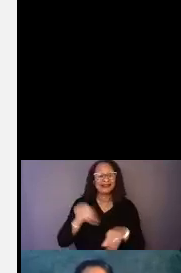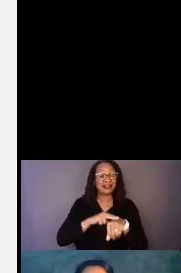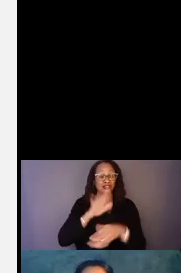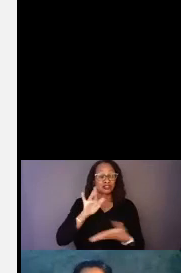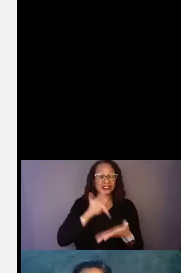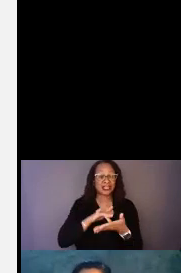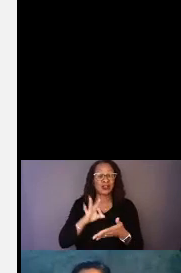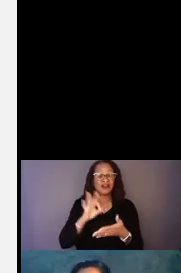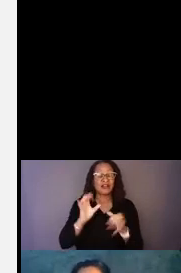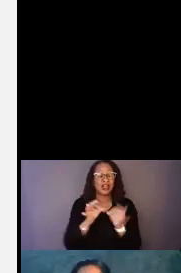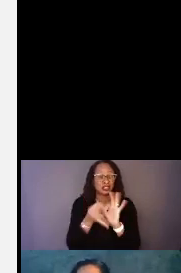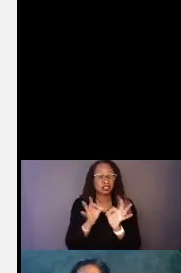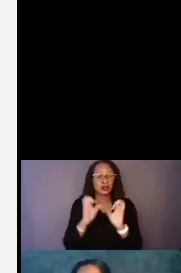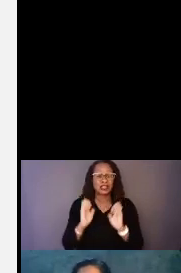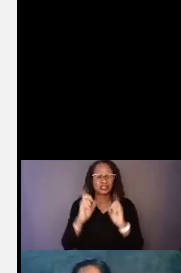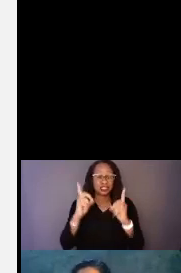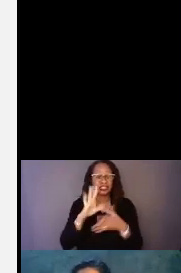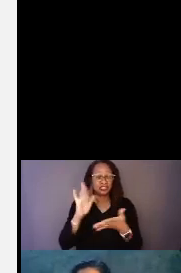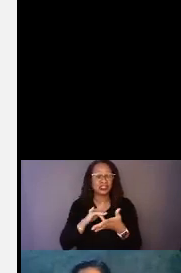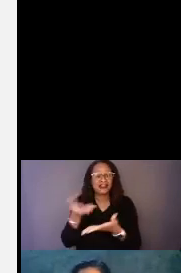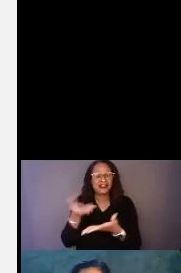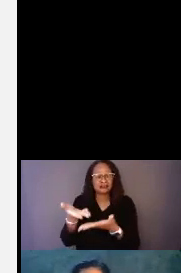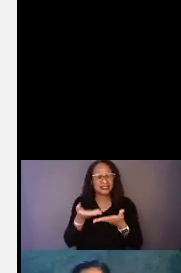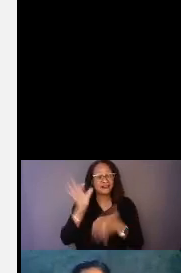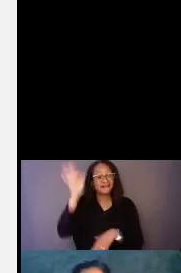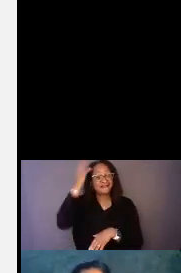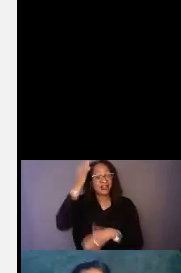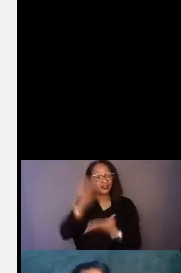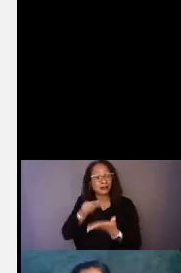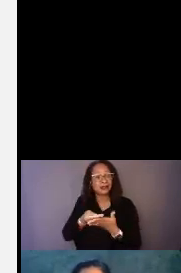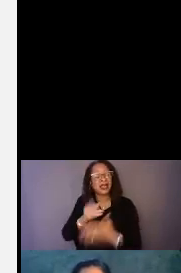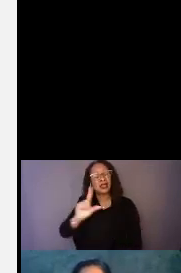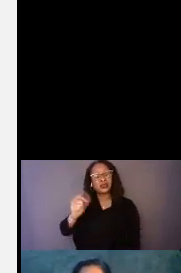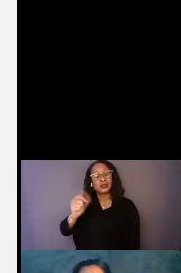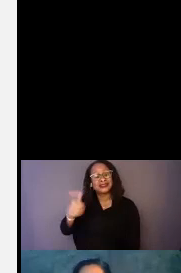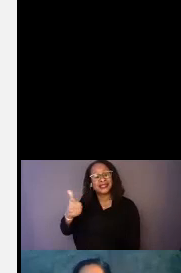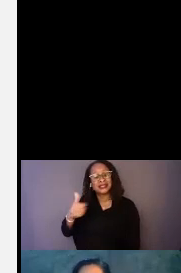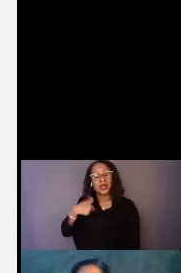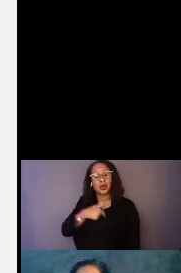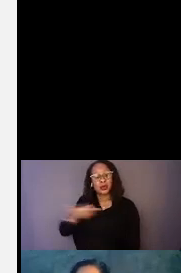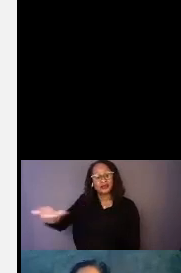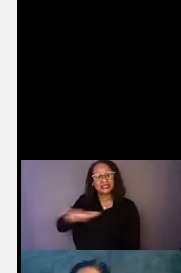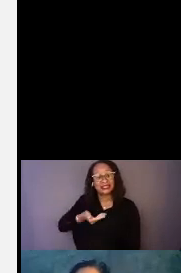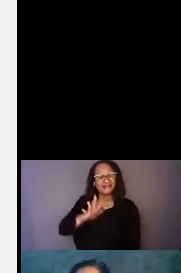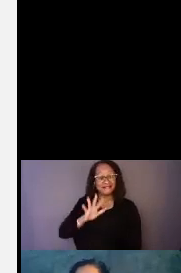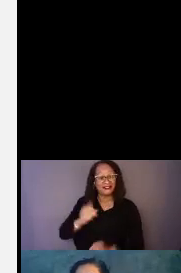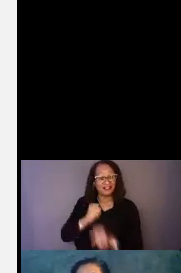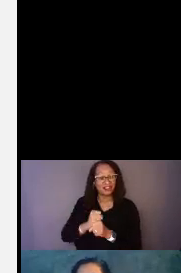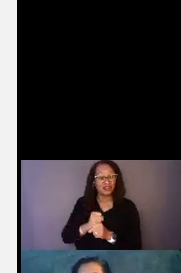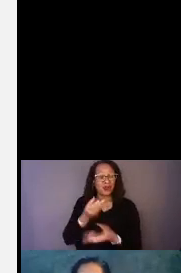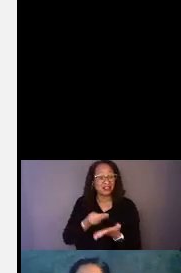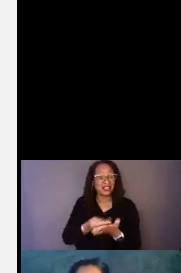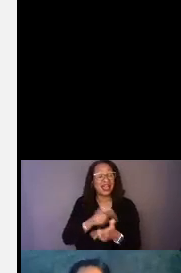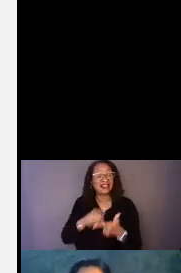Interpreter Education Centers received federal funding in 2010. We received five year funding and then we got